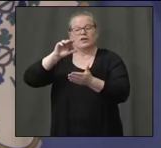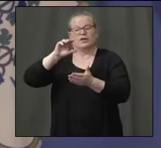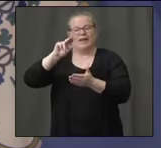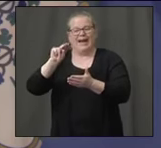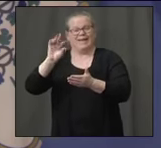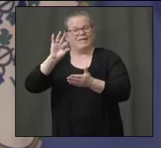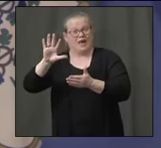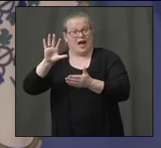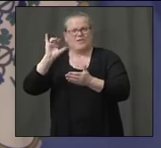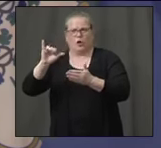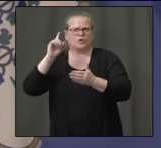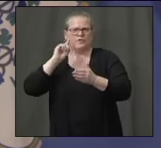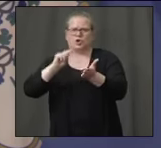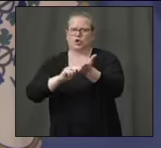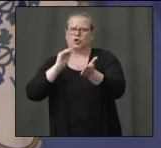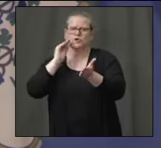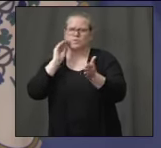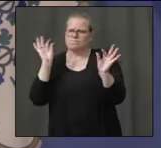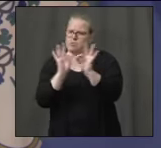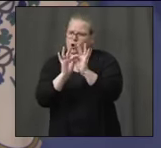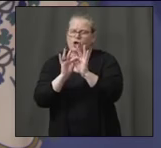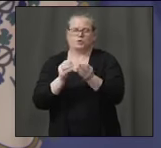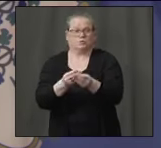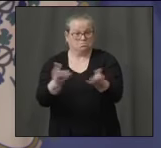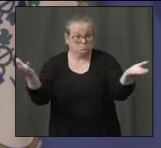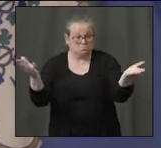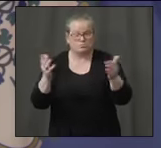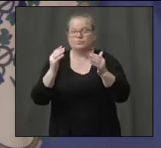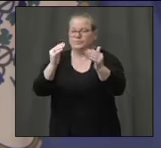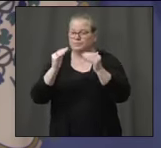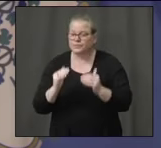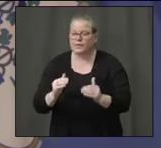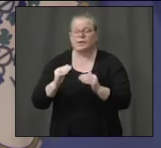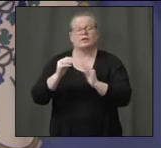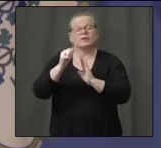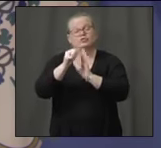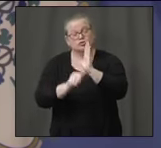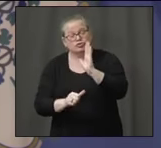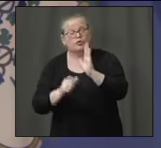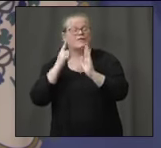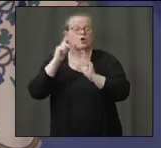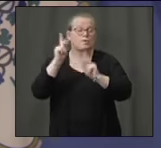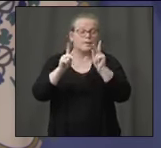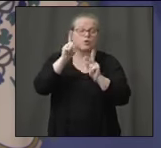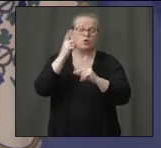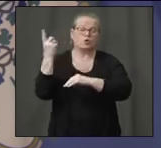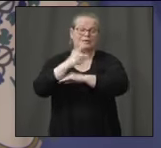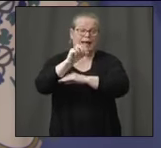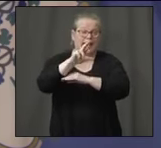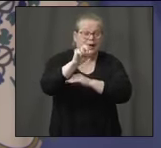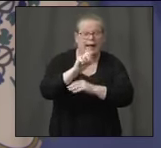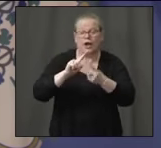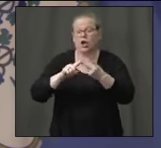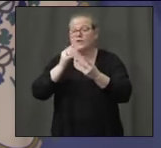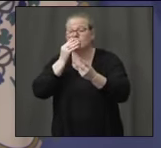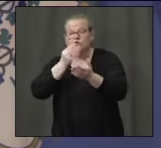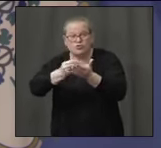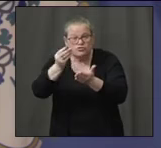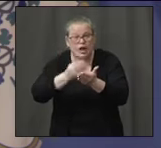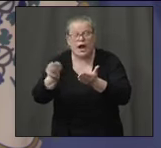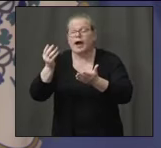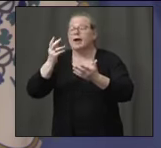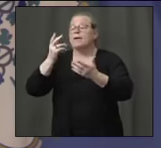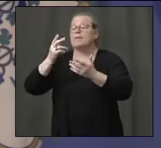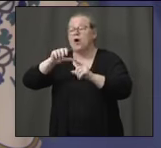masks to make sure folks who are doing food, daycare, and others, we can get that out into the working community, those